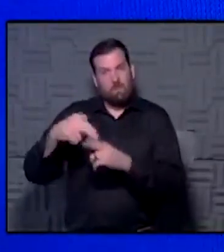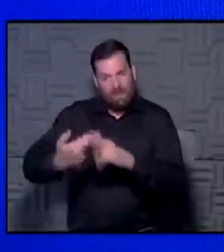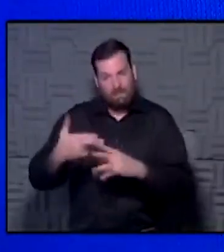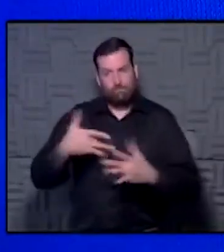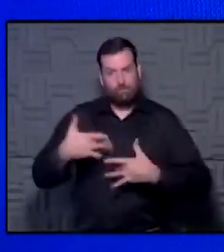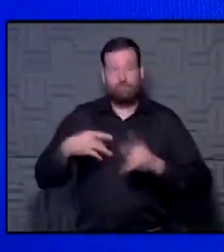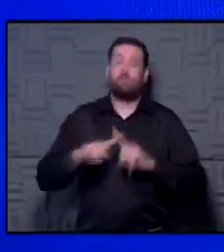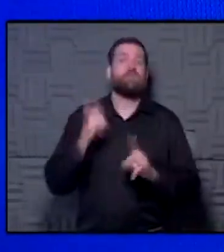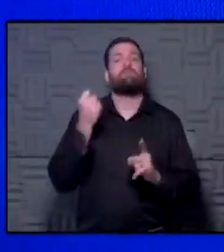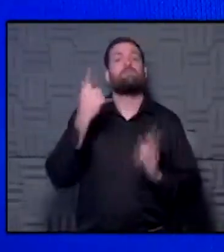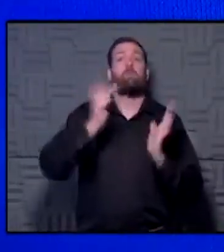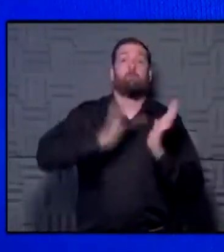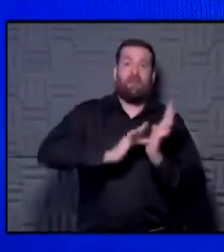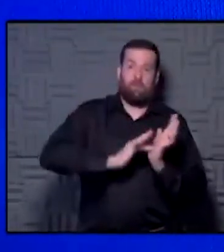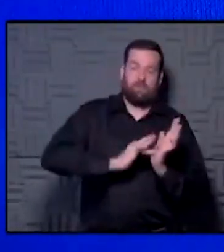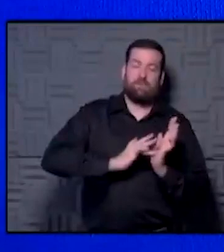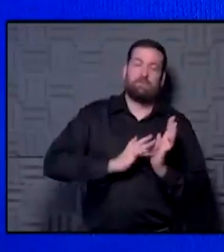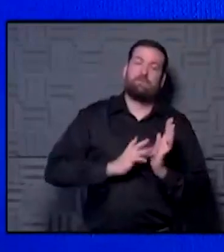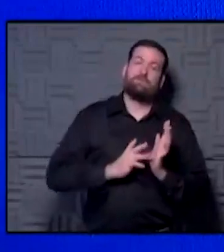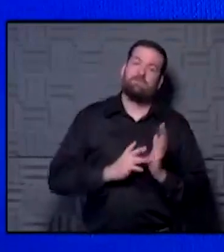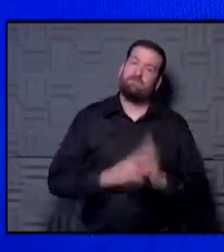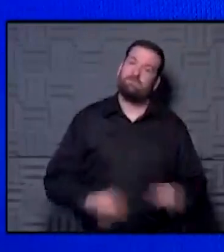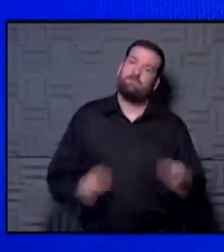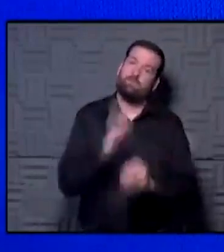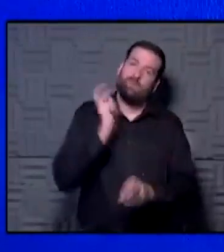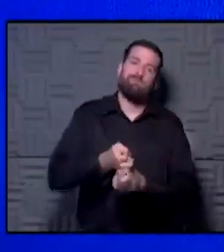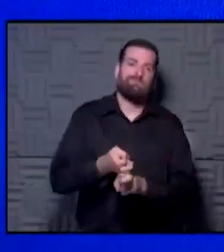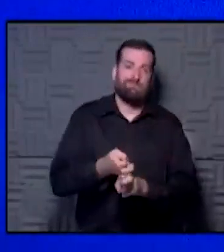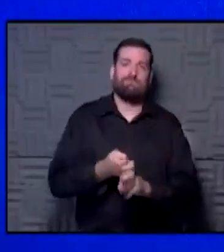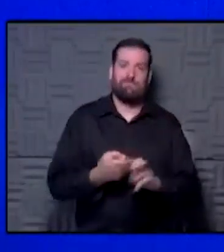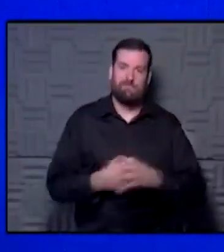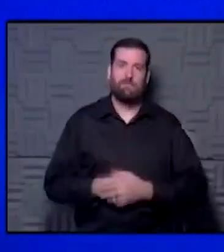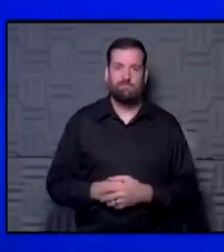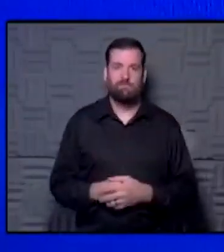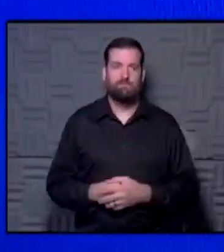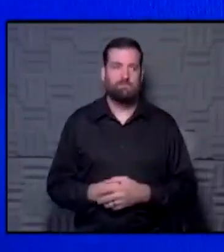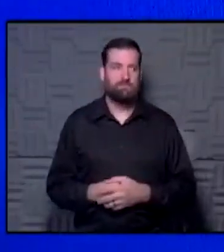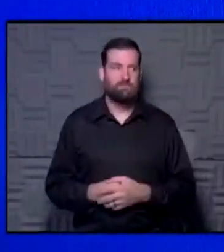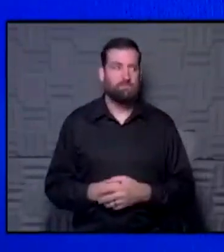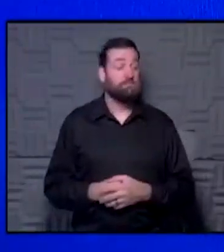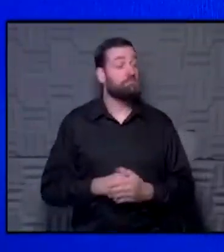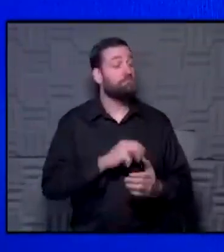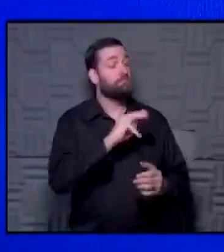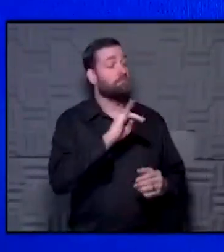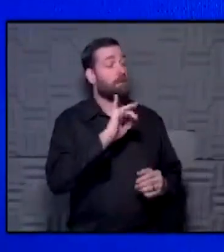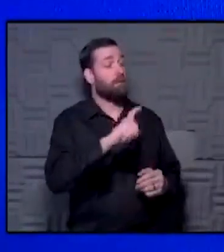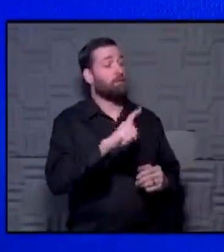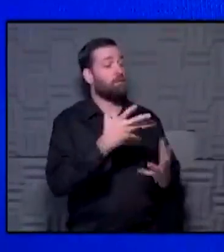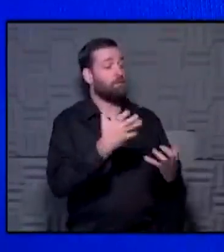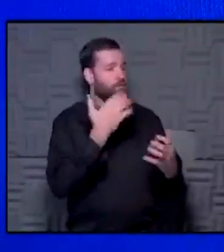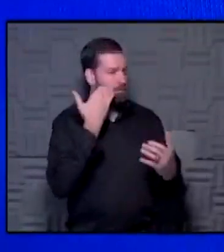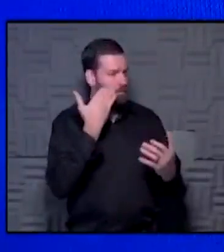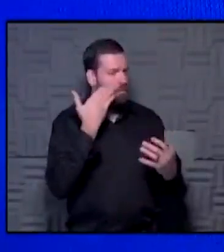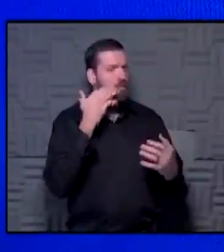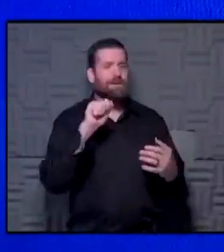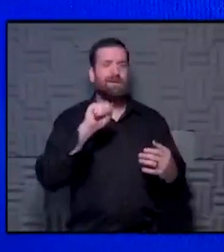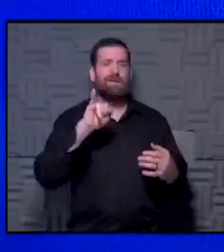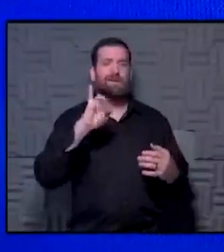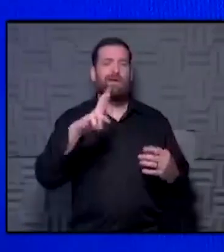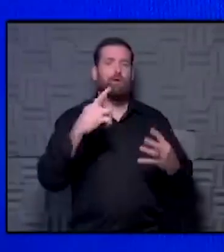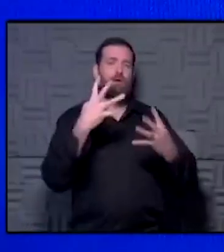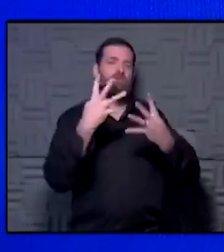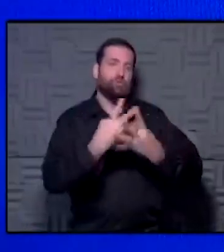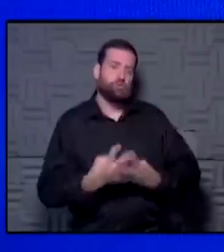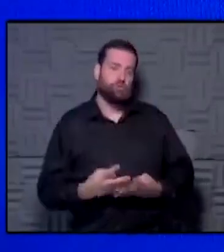that medically, that it does make things harder the higher the BMI goes. Michael wants to know, what are the air filters and ventilation